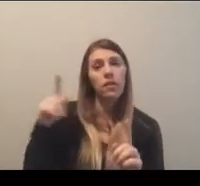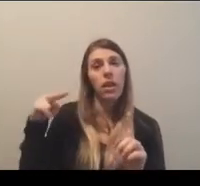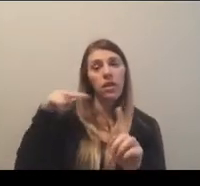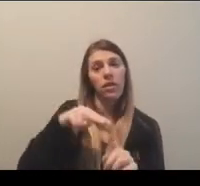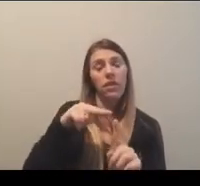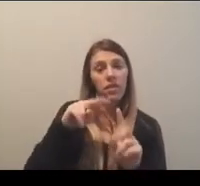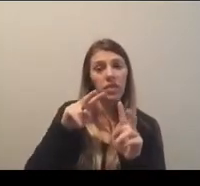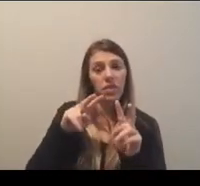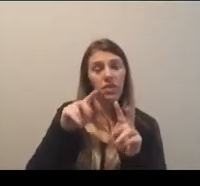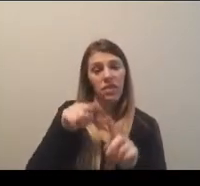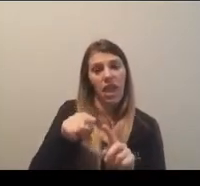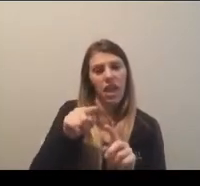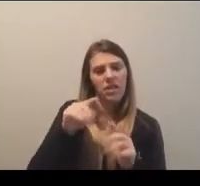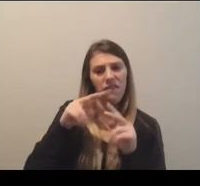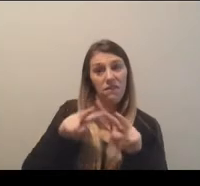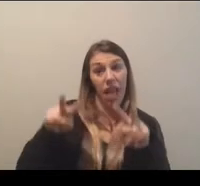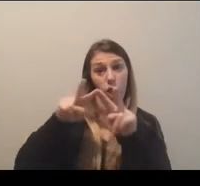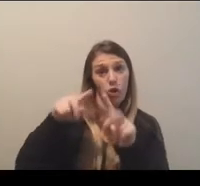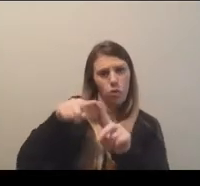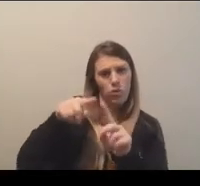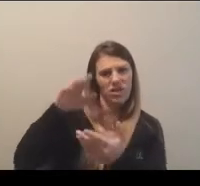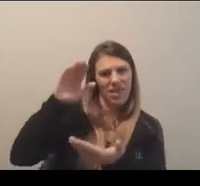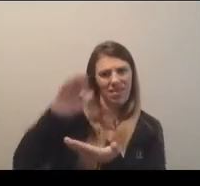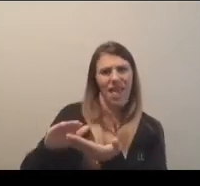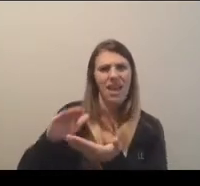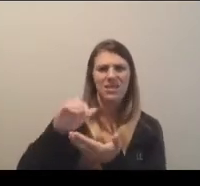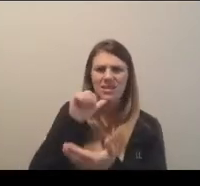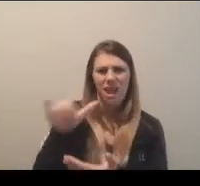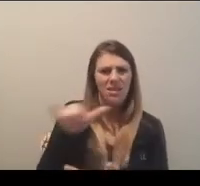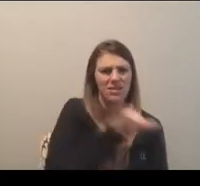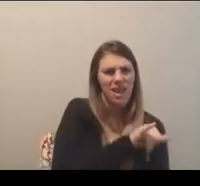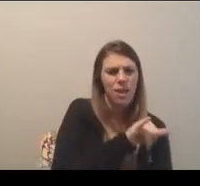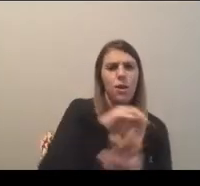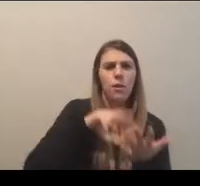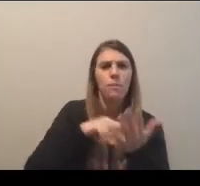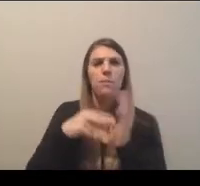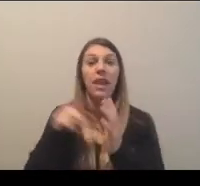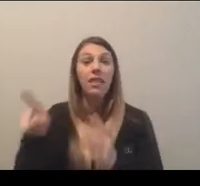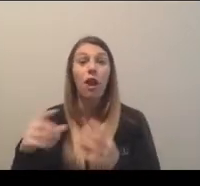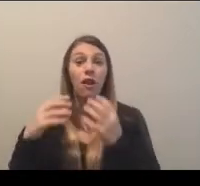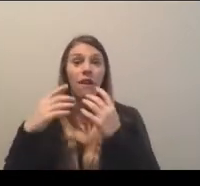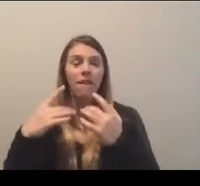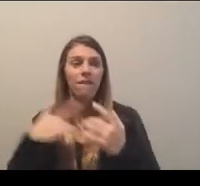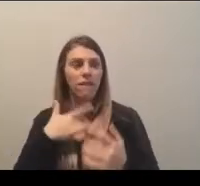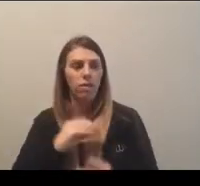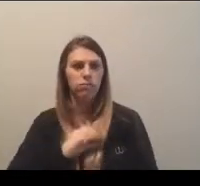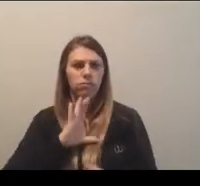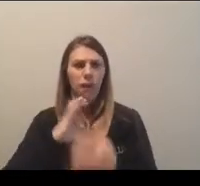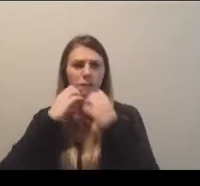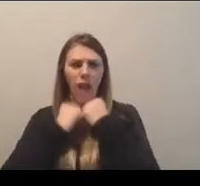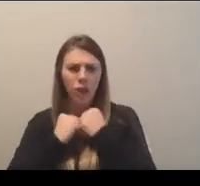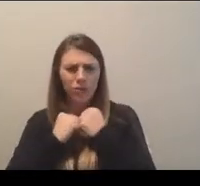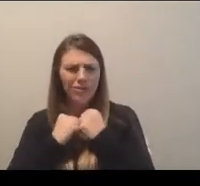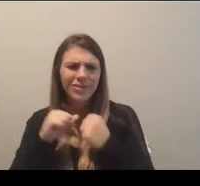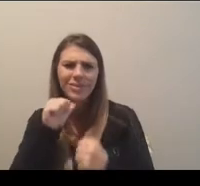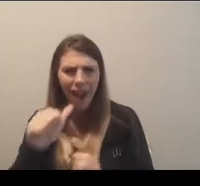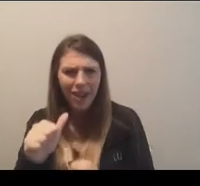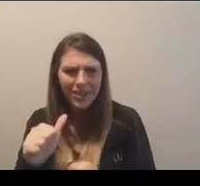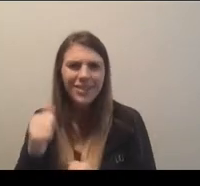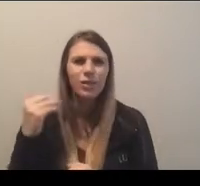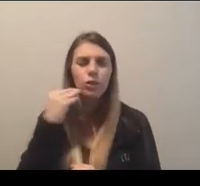of something being lesser than or different, that then impacts the value they personally feel as well. The